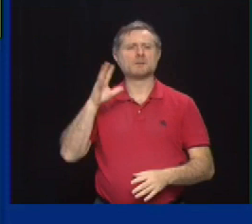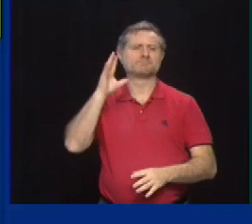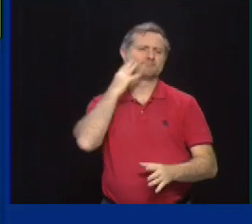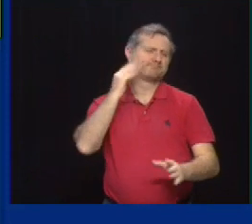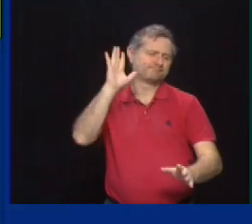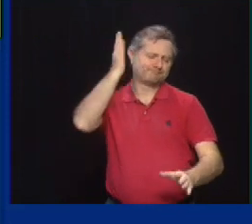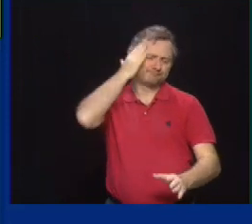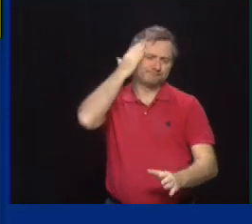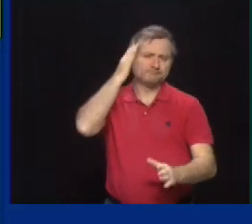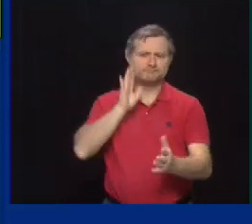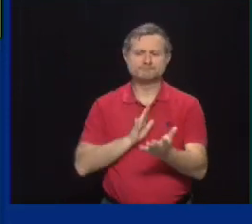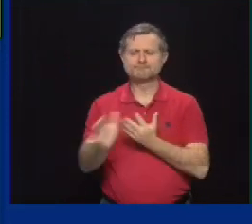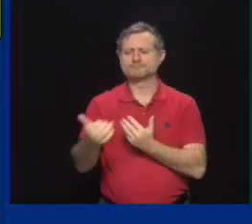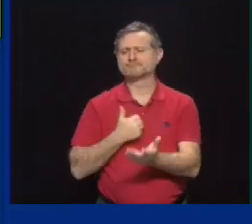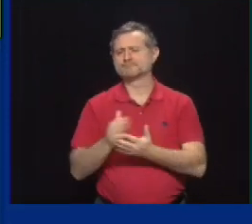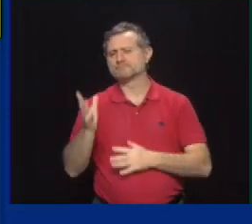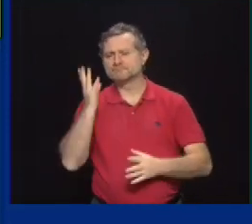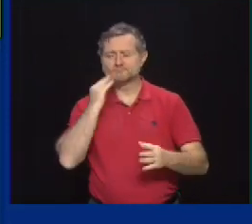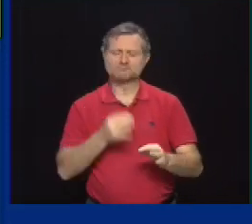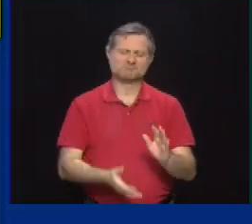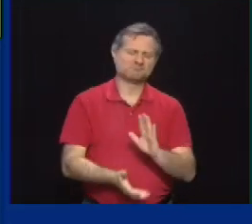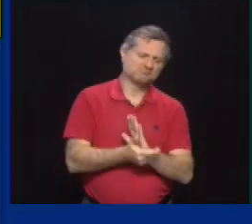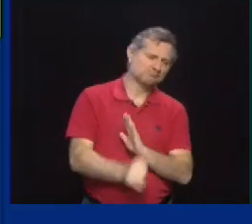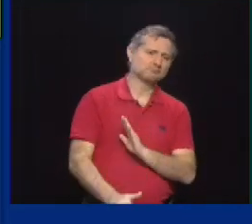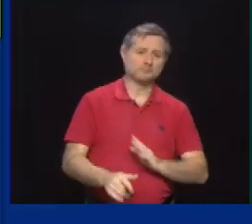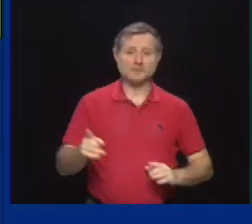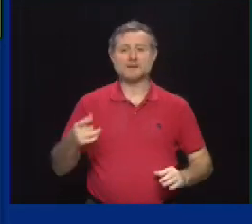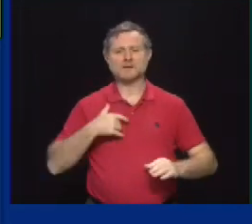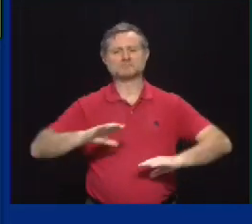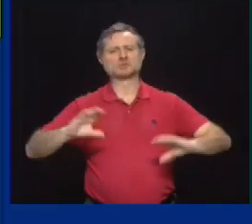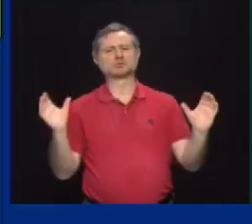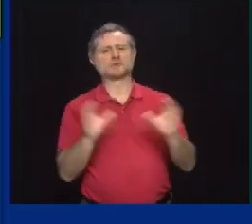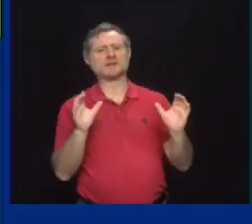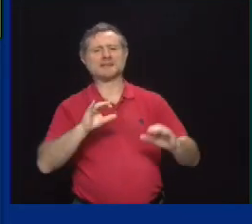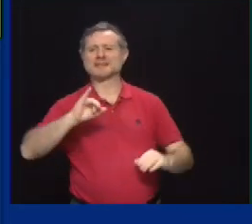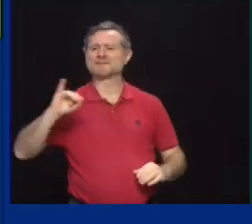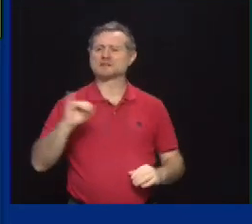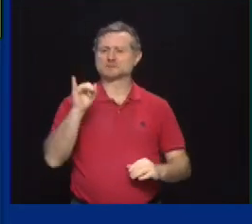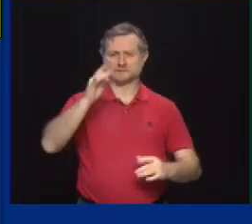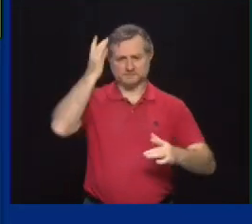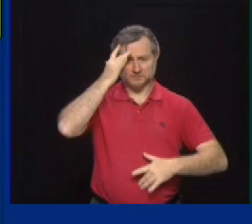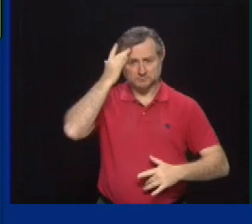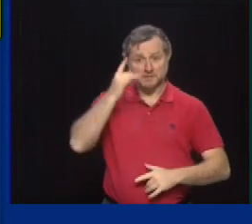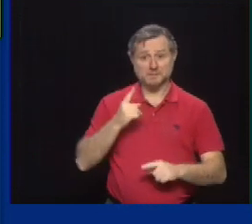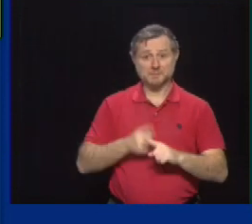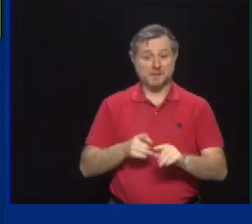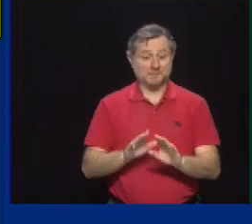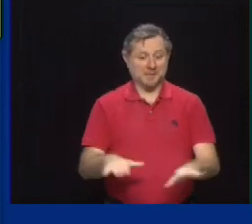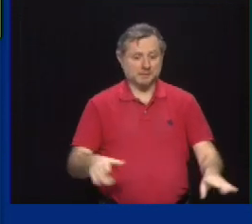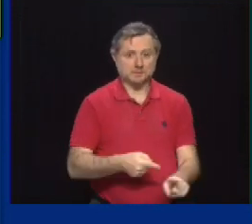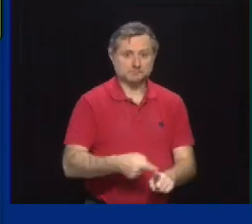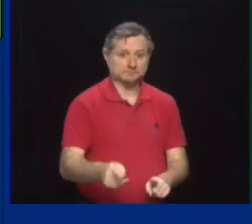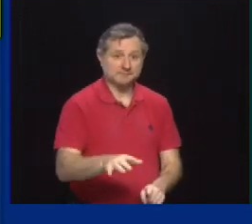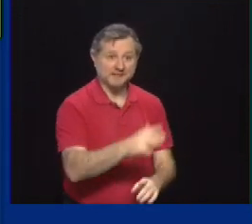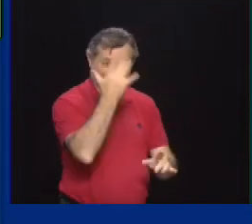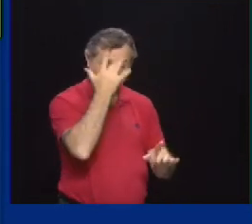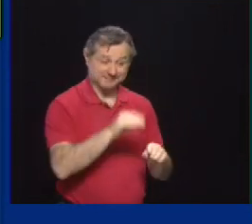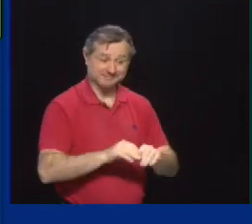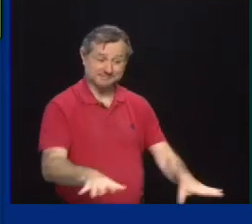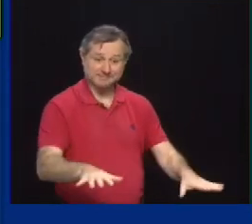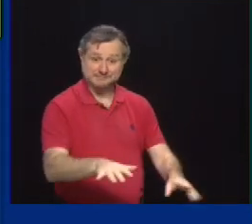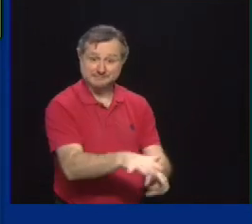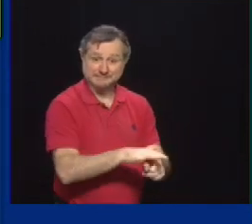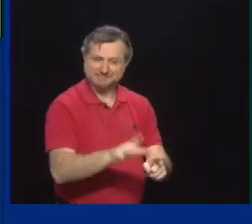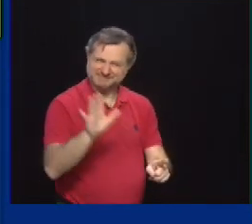expert. She's certified in infectious disease and pediatric infectious disease, which is like a very specialized area, but we have the